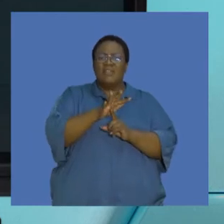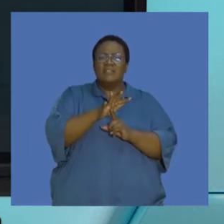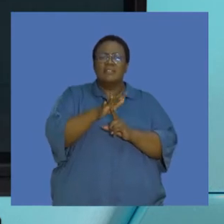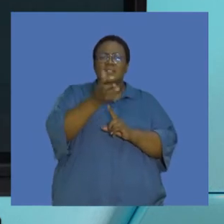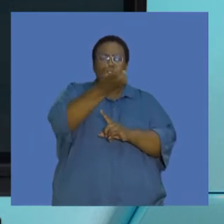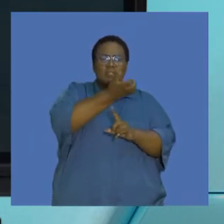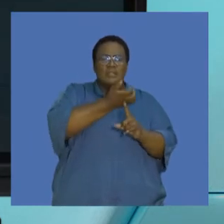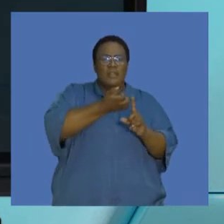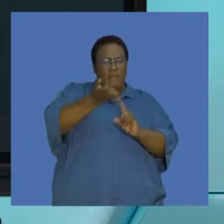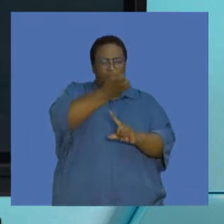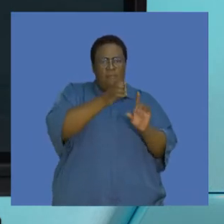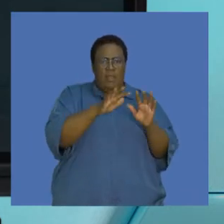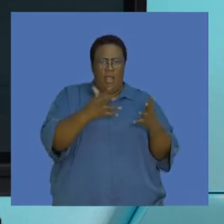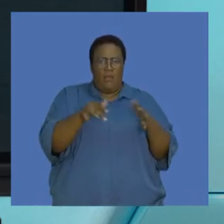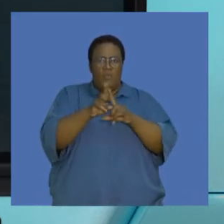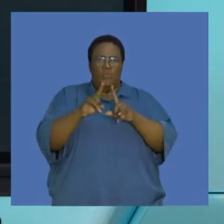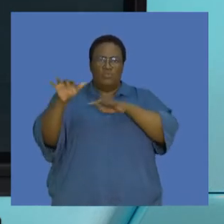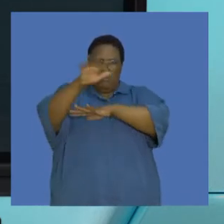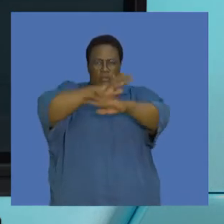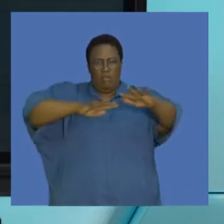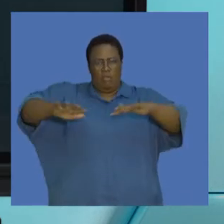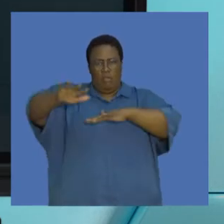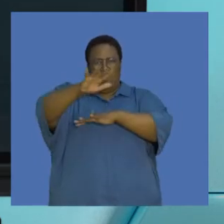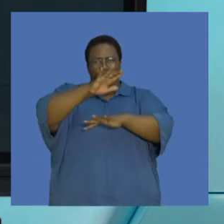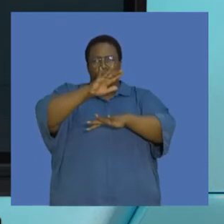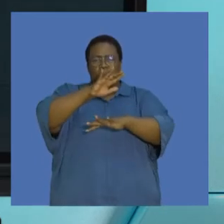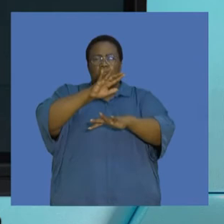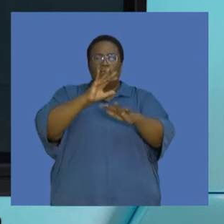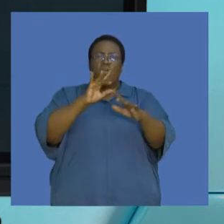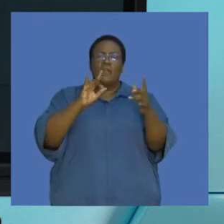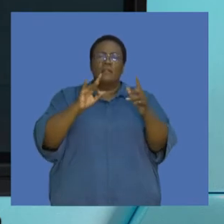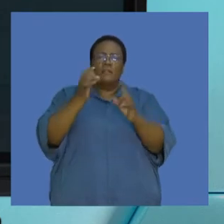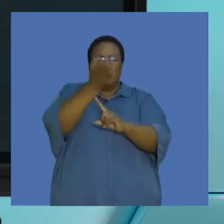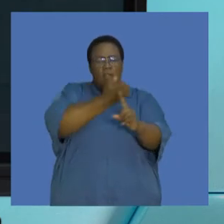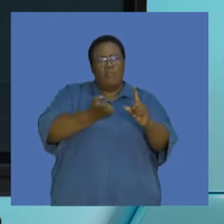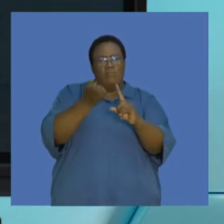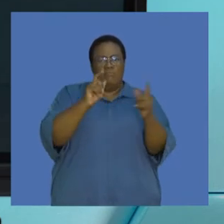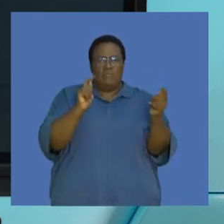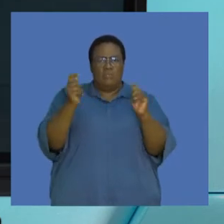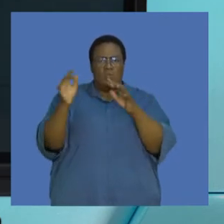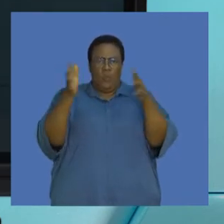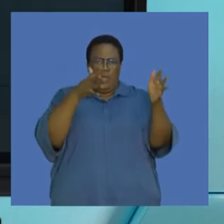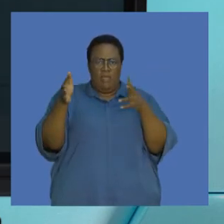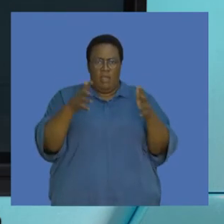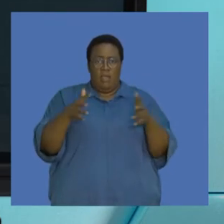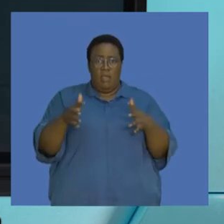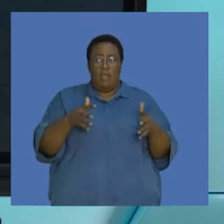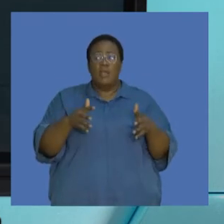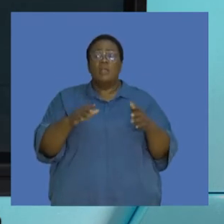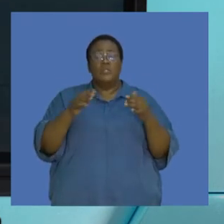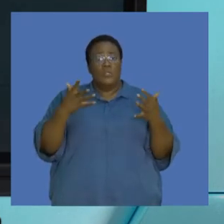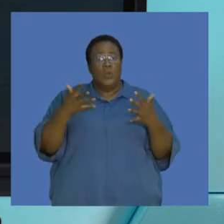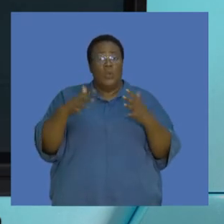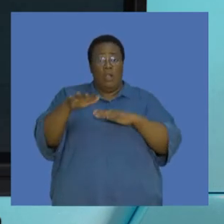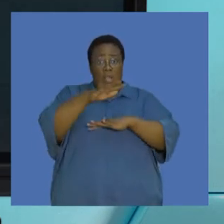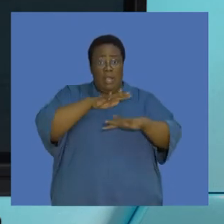atmosphere and climate change. And guys, climate change is a hot topic. Excuse the pun and the word hot, but